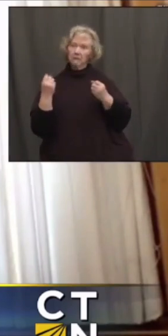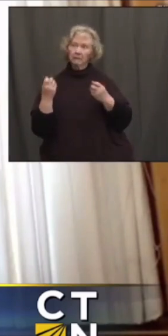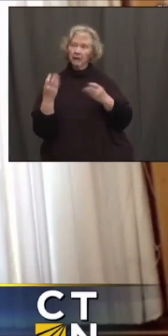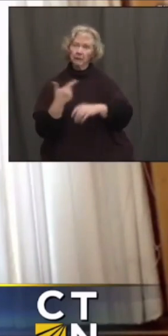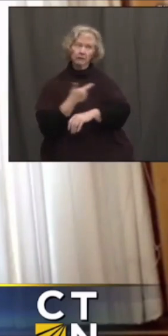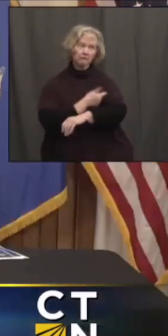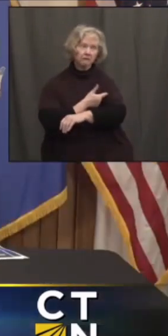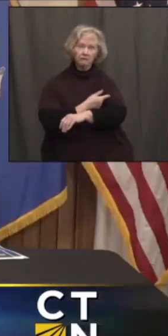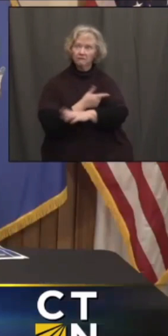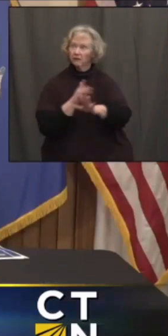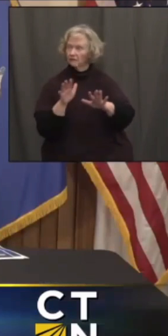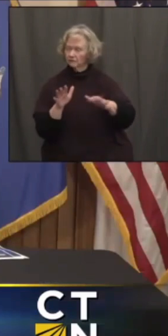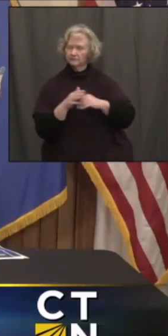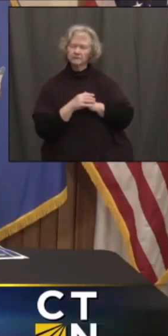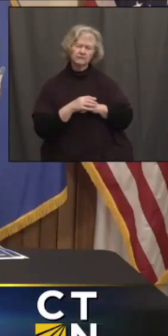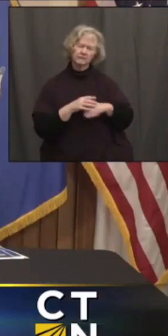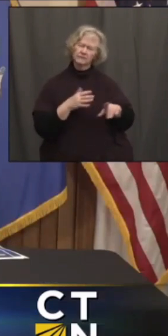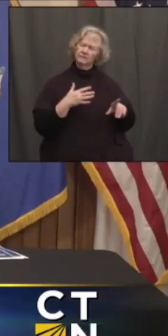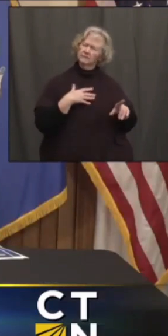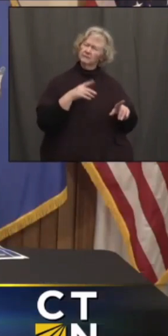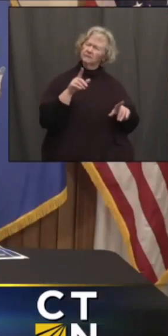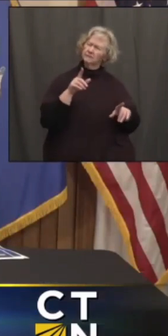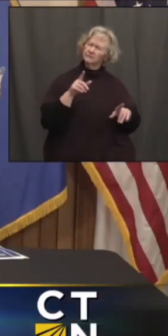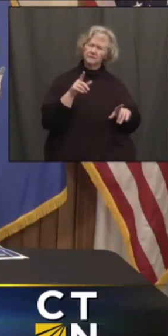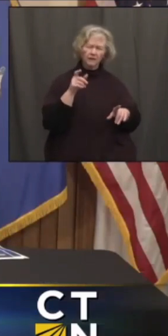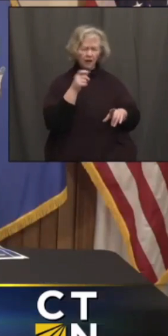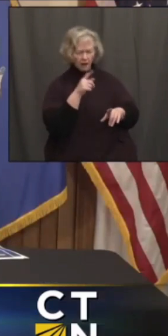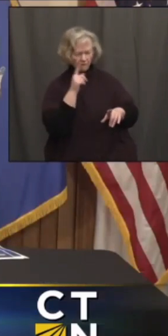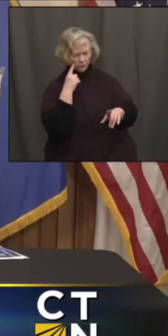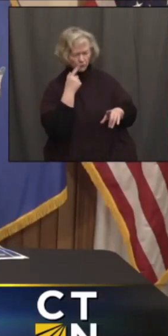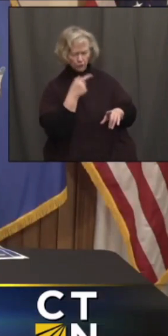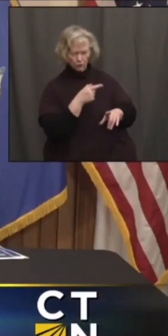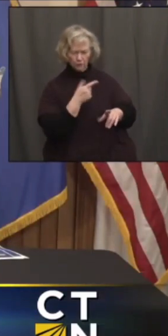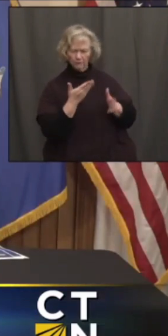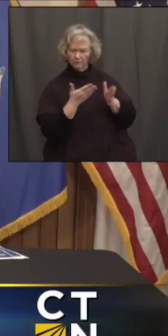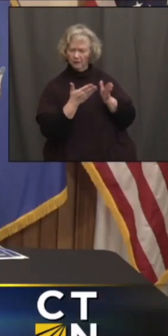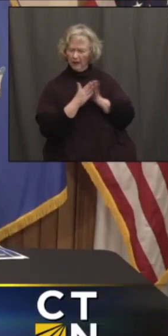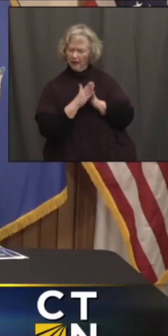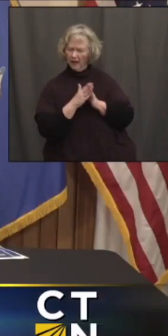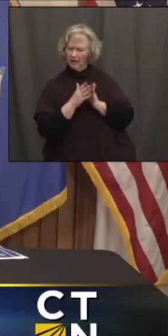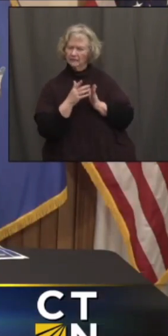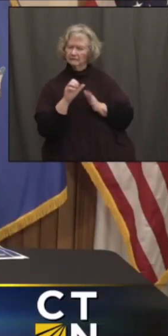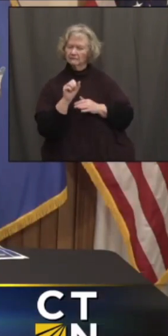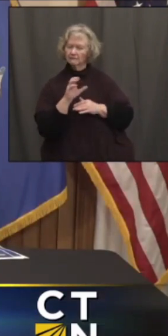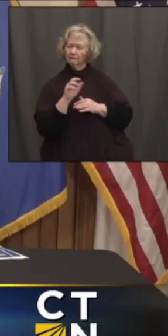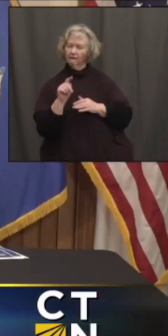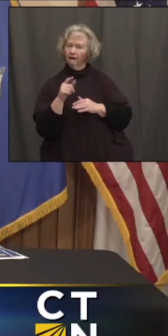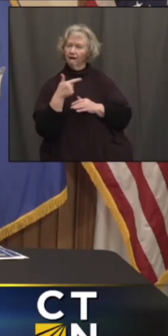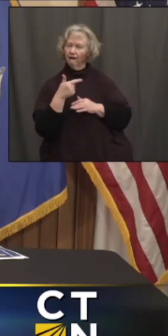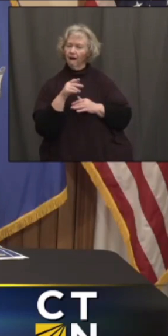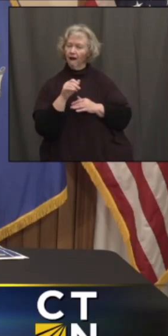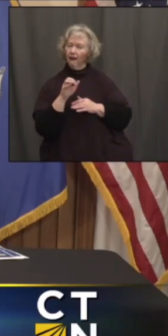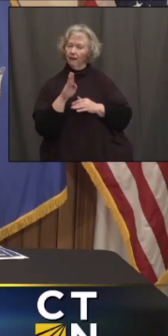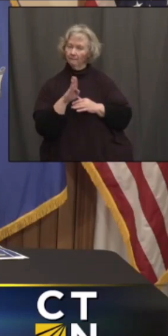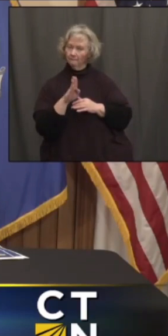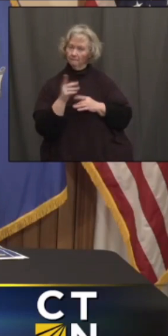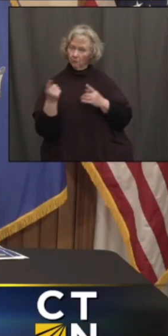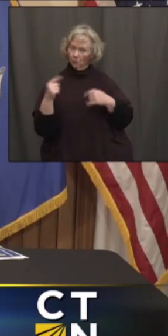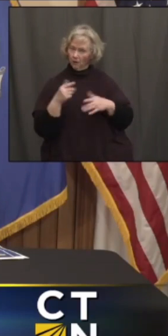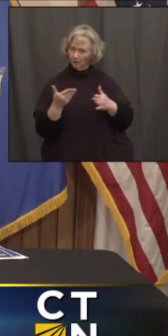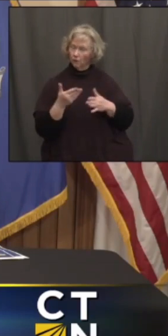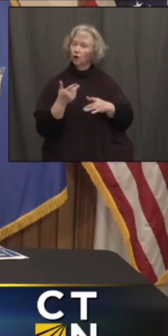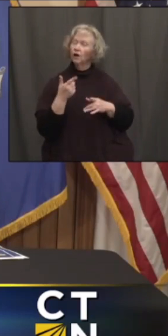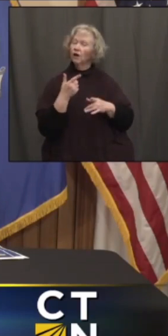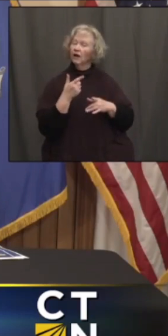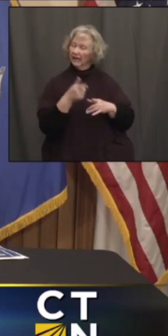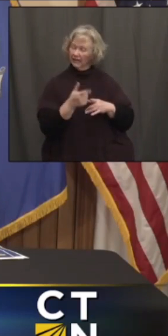in the next couple of months. And I'm sorry, I just thought of another follow-up. Governor, you mentioned you're going to have Scott Gottlieb. Did you consult with him? Because he was on CNBC